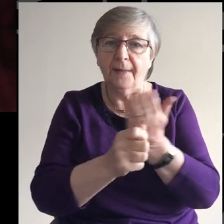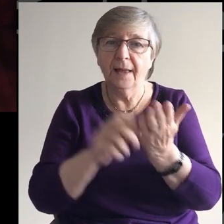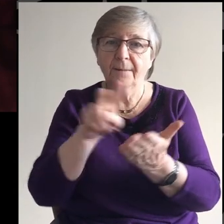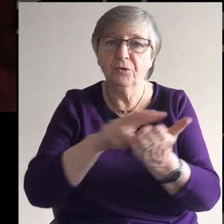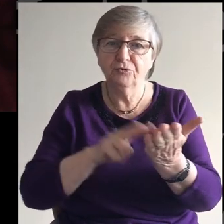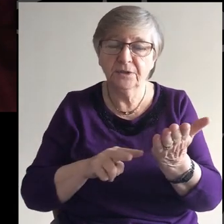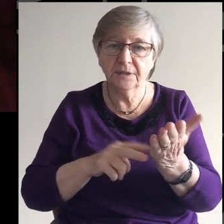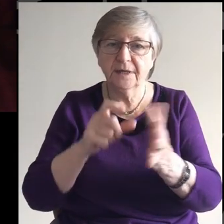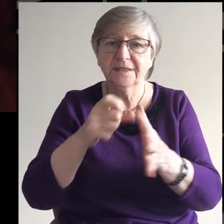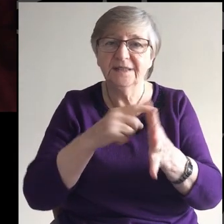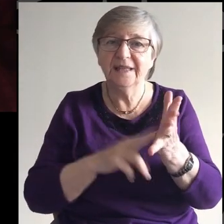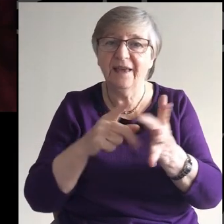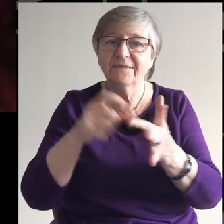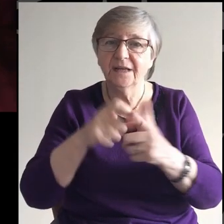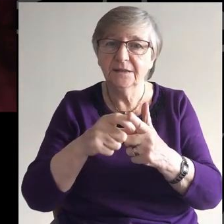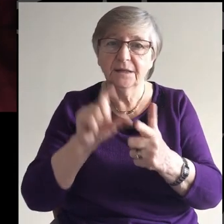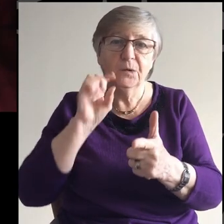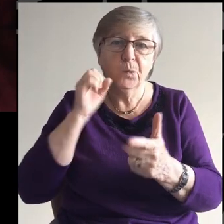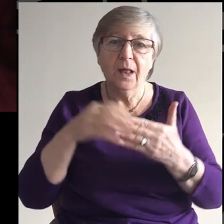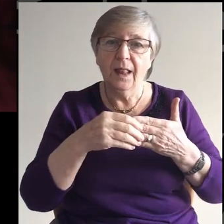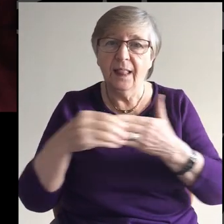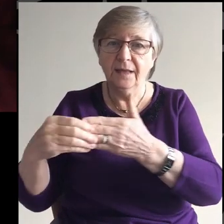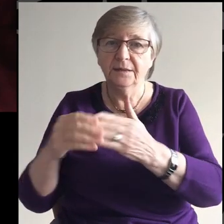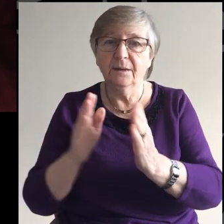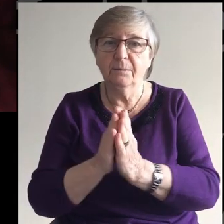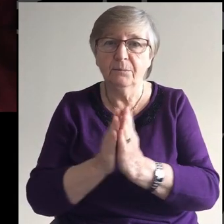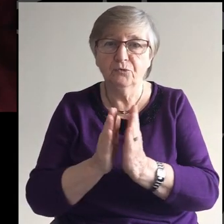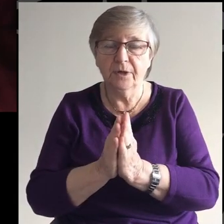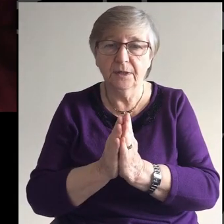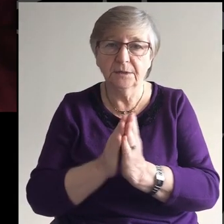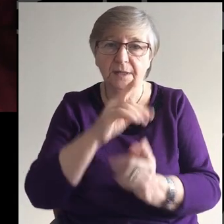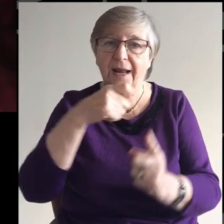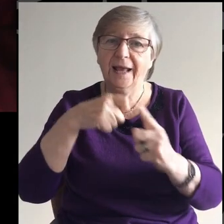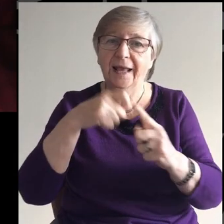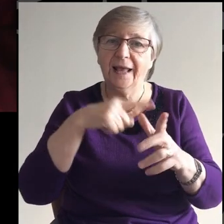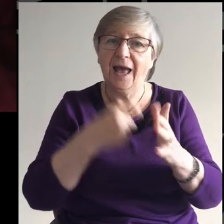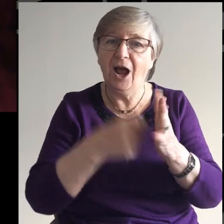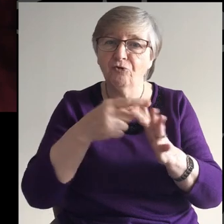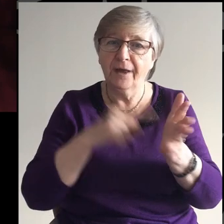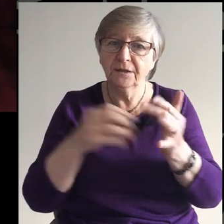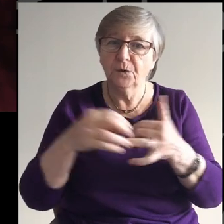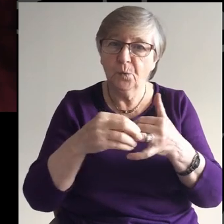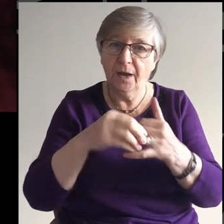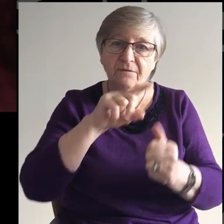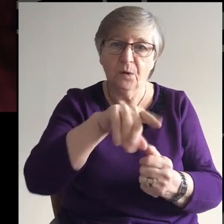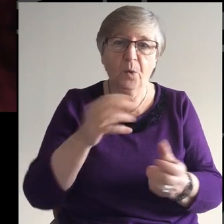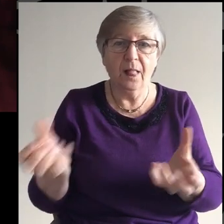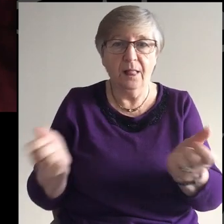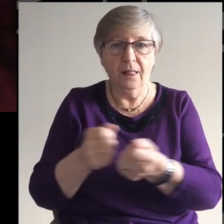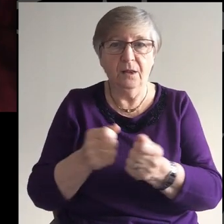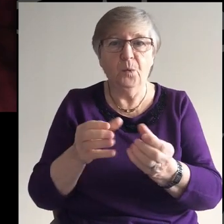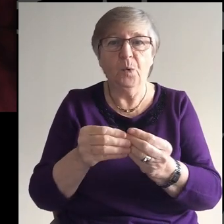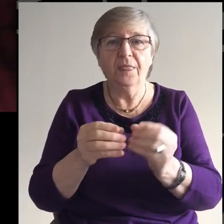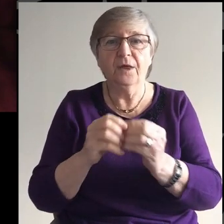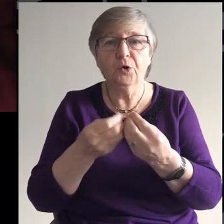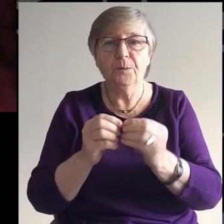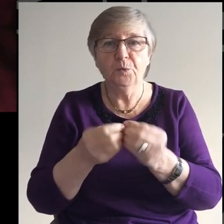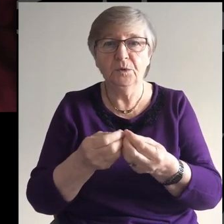McLaren will be leading us in our prayers for others. And Karen Palmer will be with me for the celebration of communion.